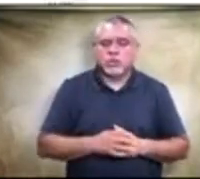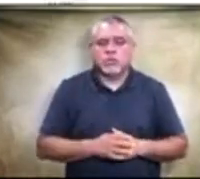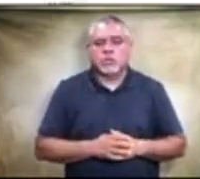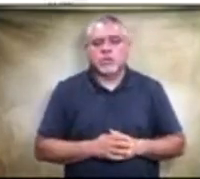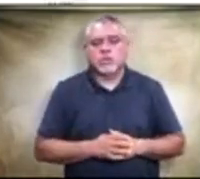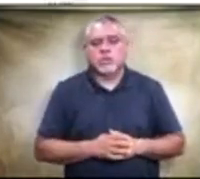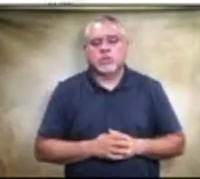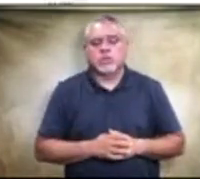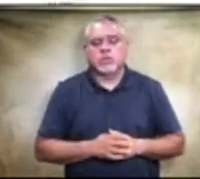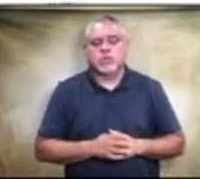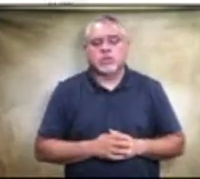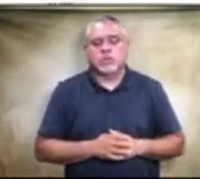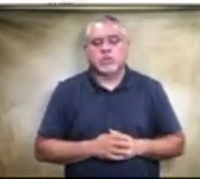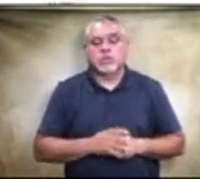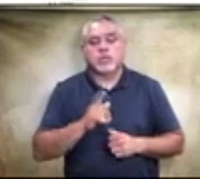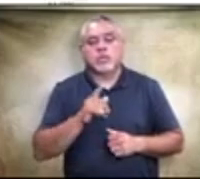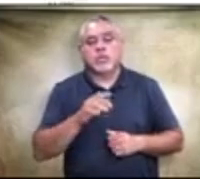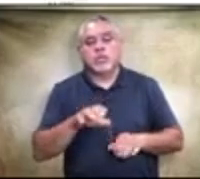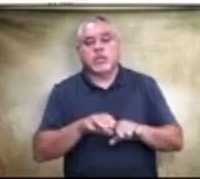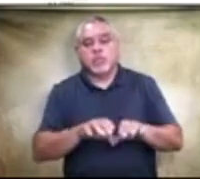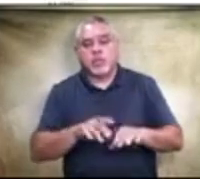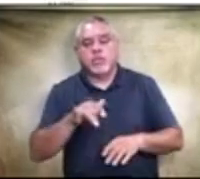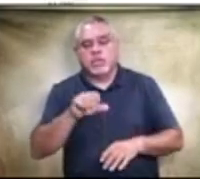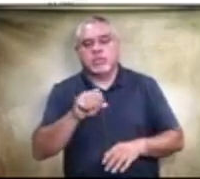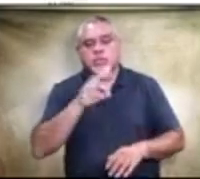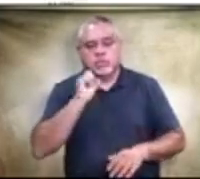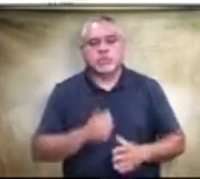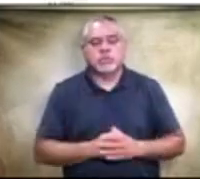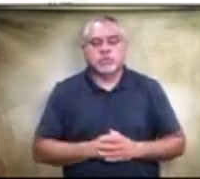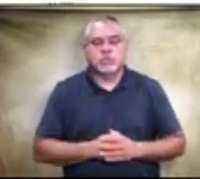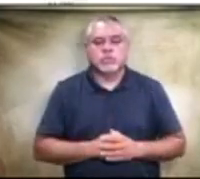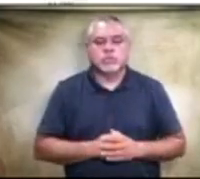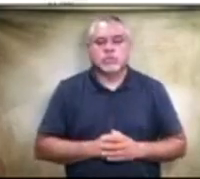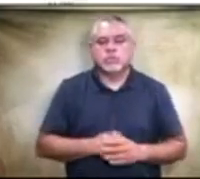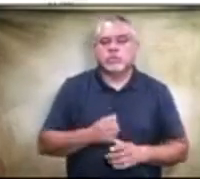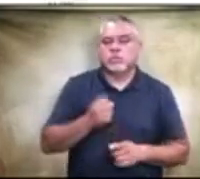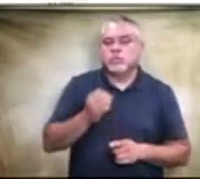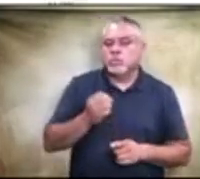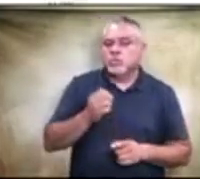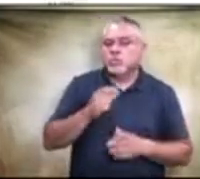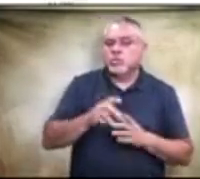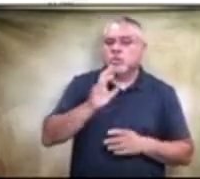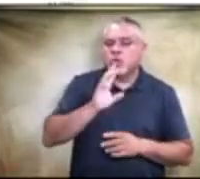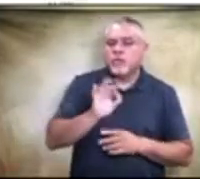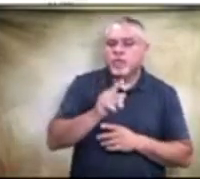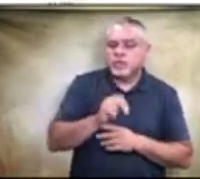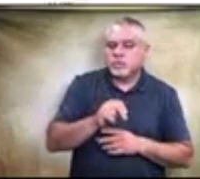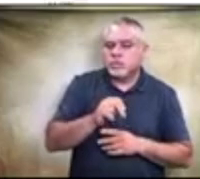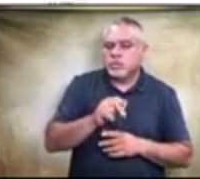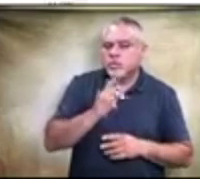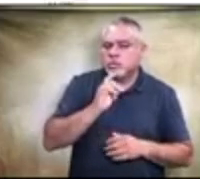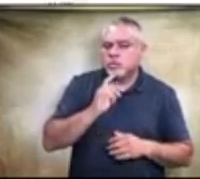The, the plumbing upgrades was, yes. Okay. So, but since the water fountains weren't originally part of the plumbing